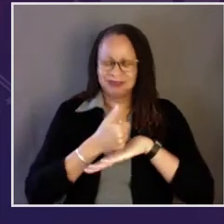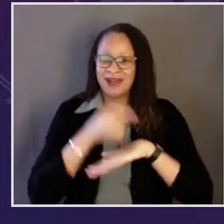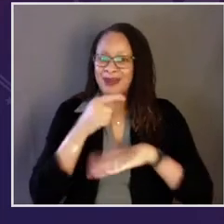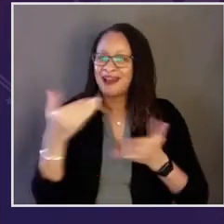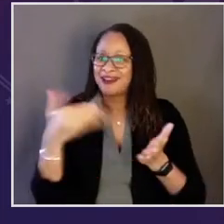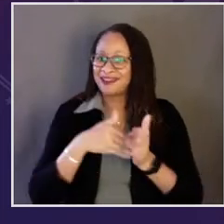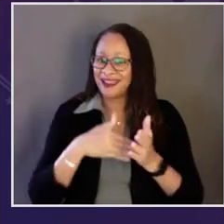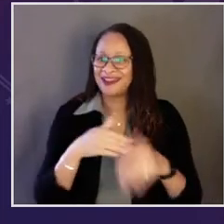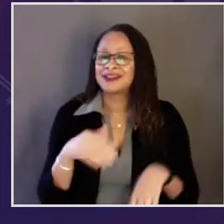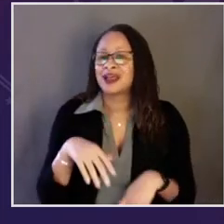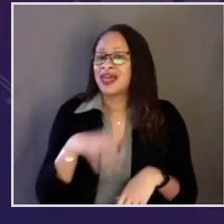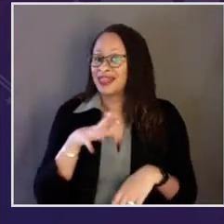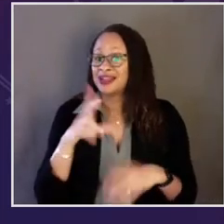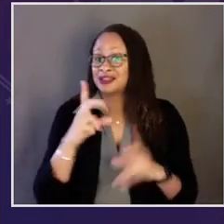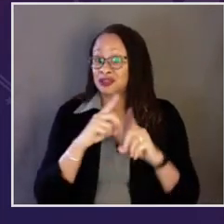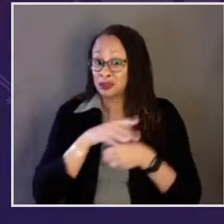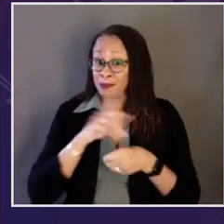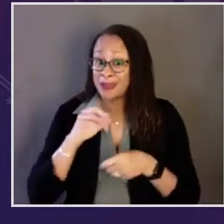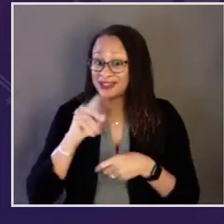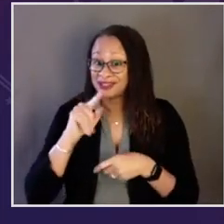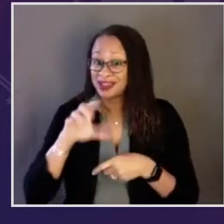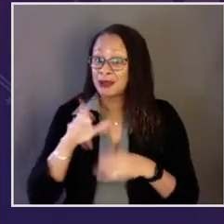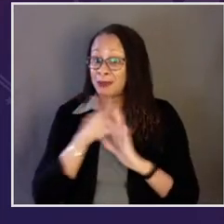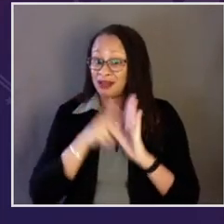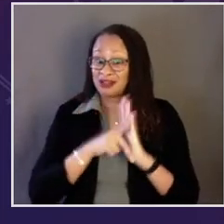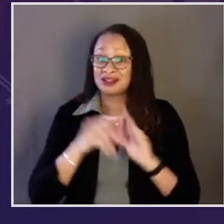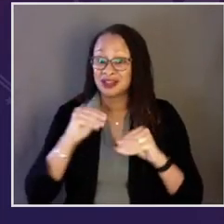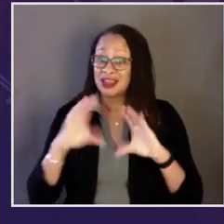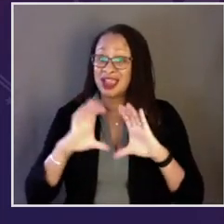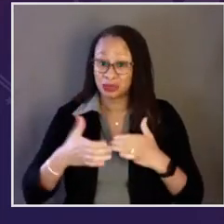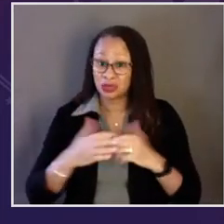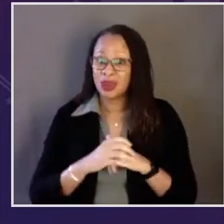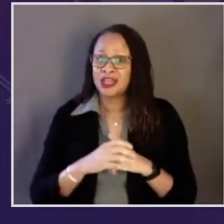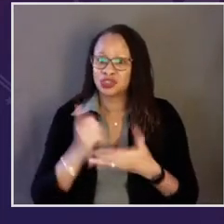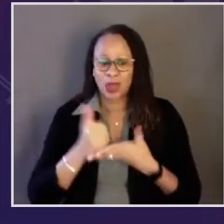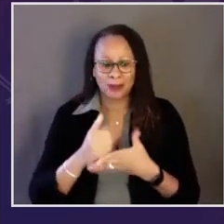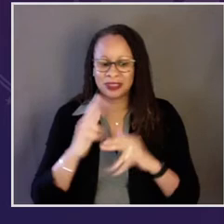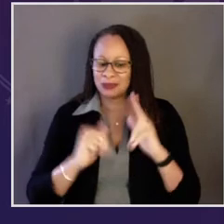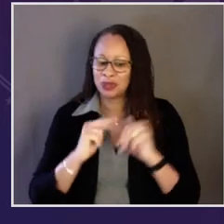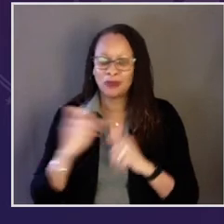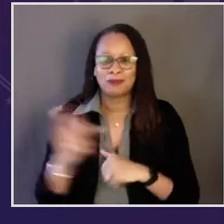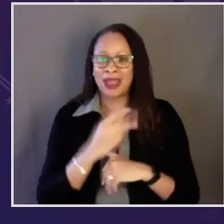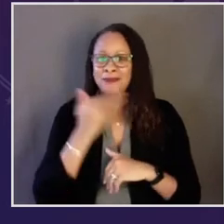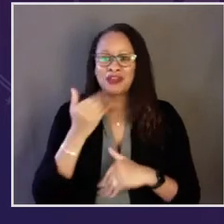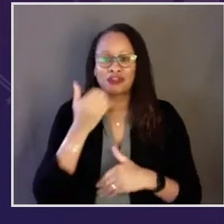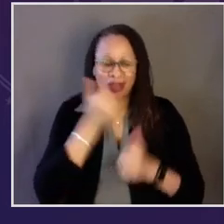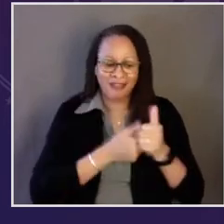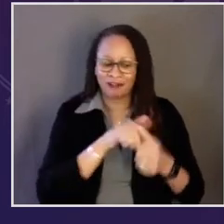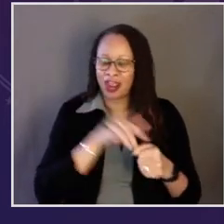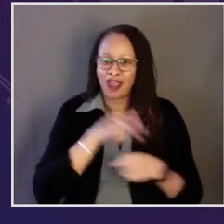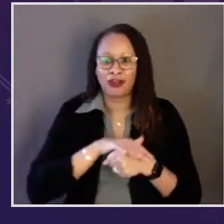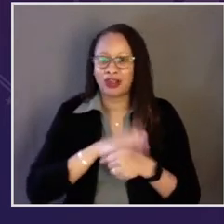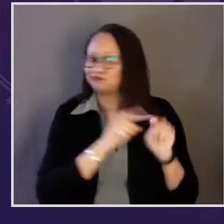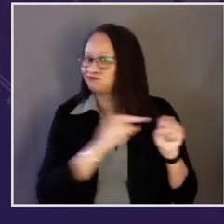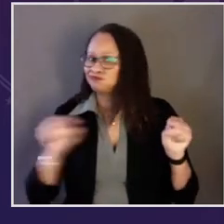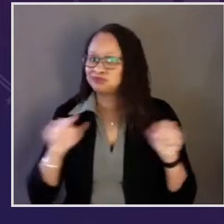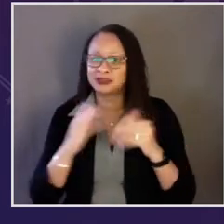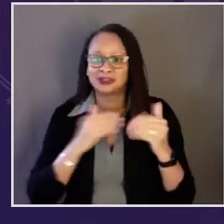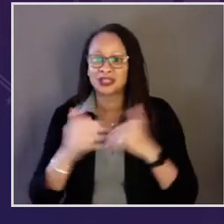a revitalized domestic policy council to help us build back better on every issue across the board.